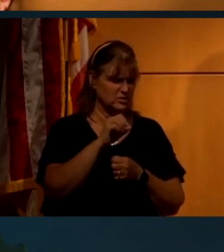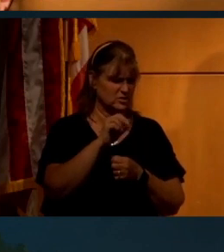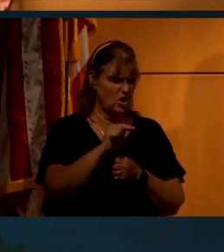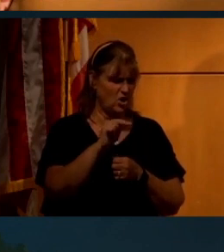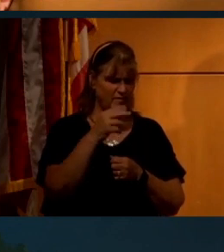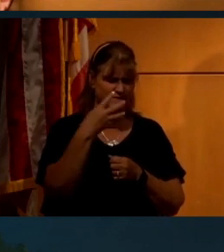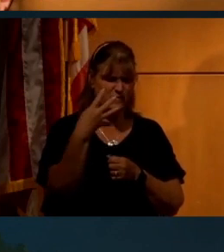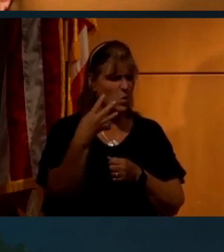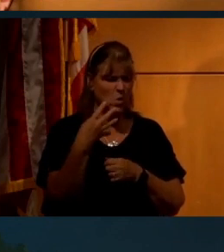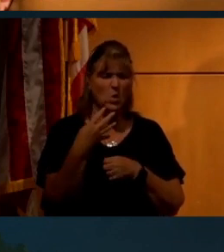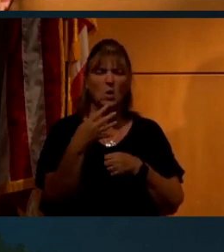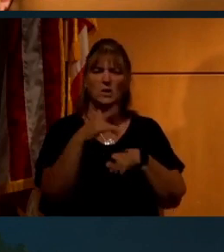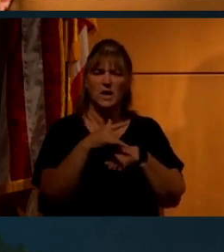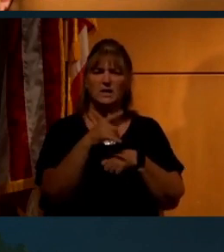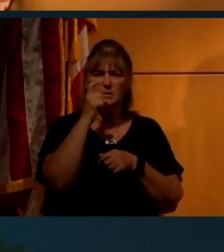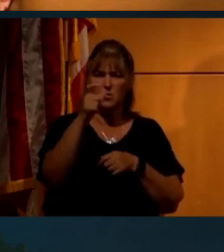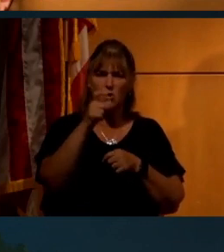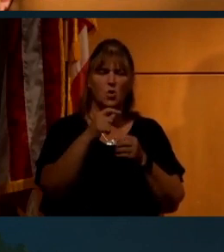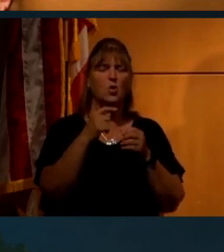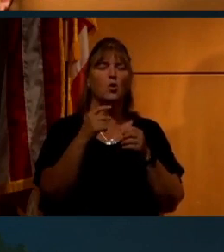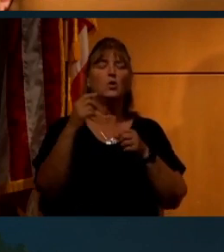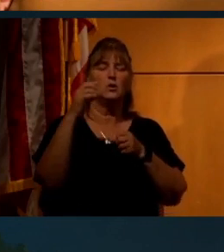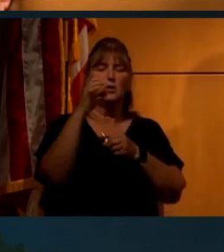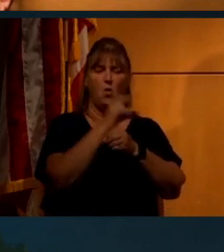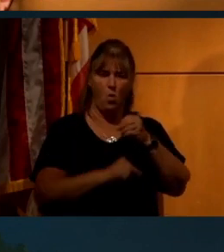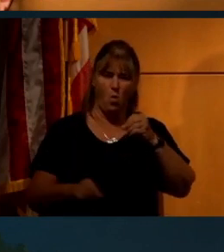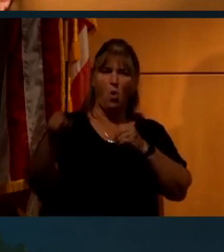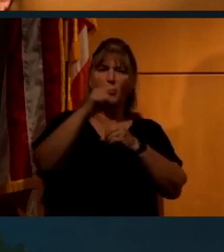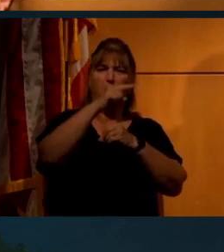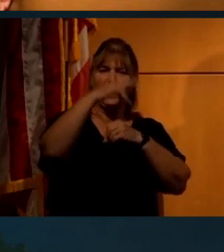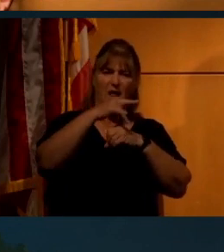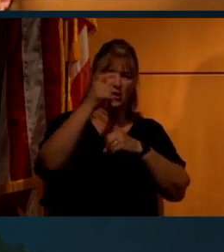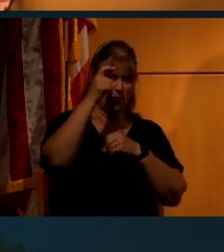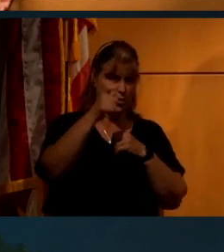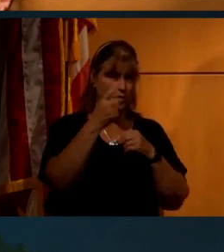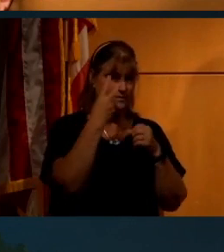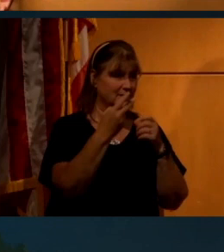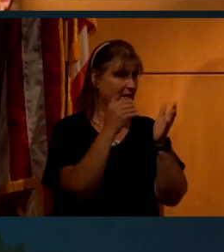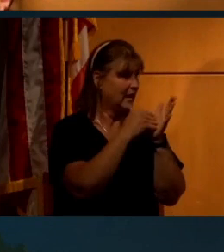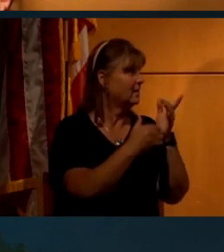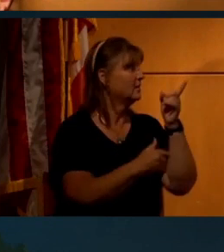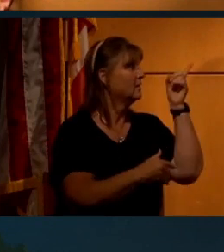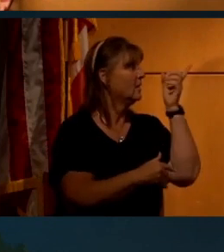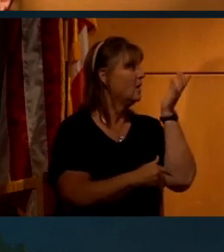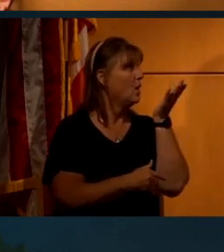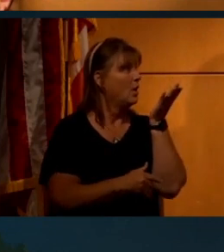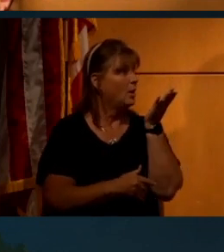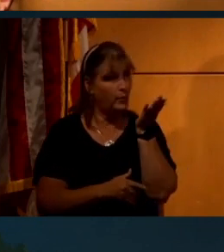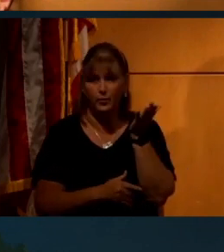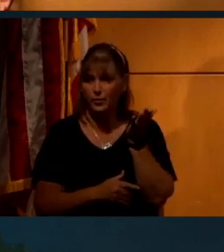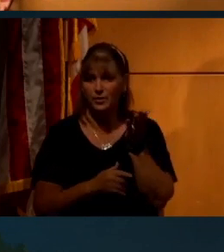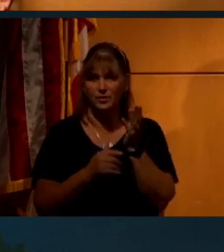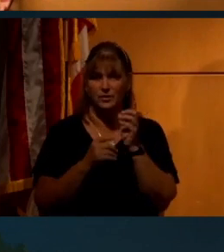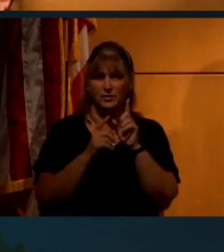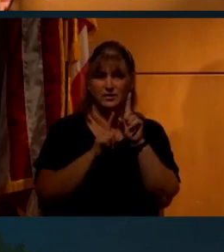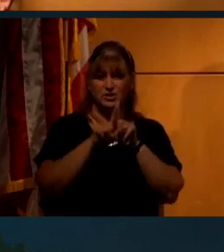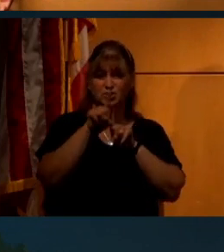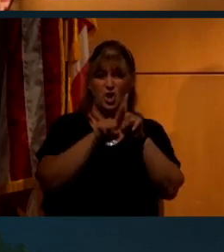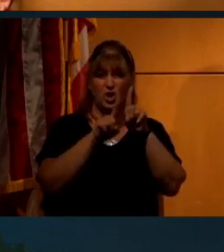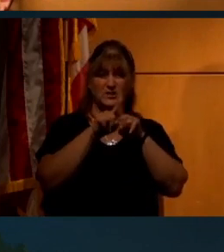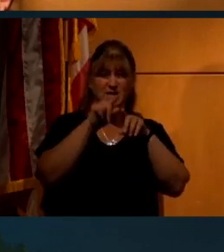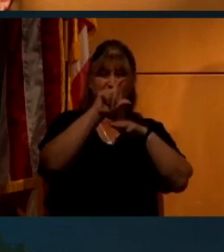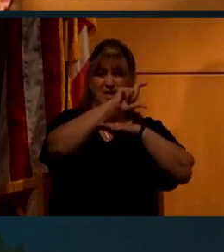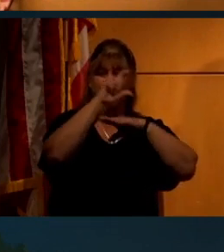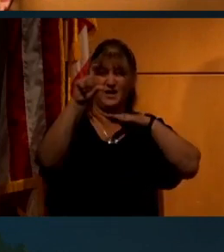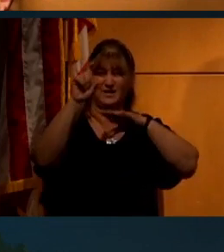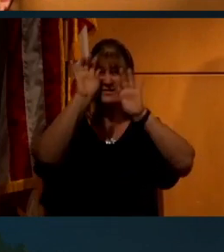that orbited and landed on the moon. And you can see, again, there are no stars in that black wedge of